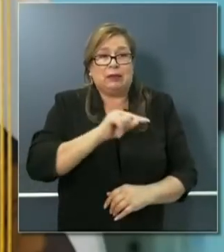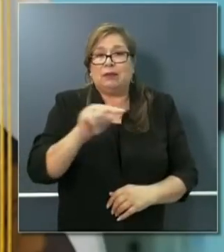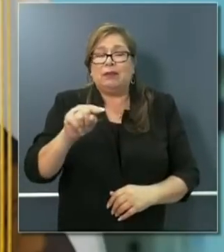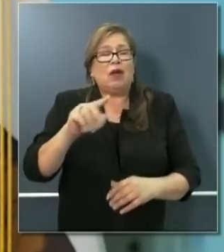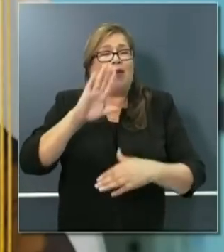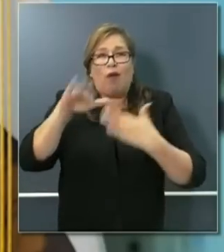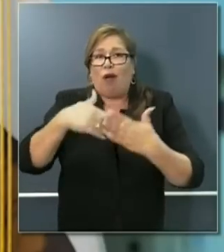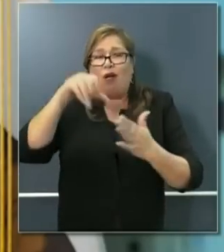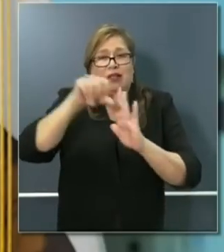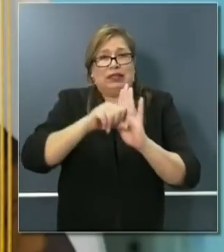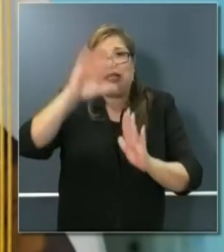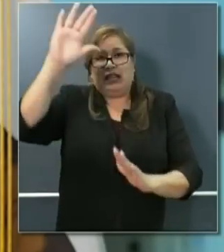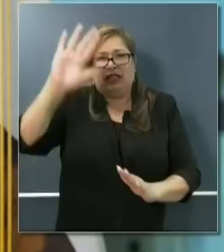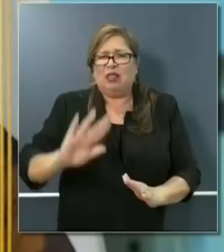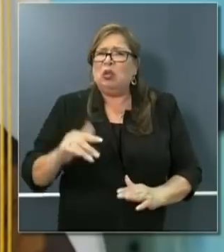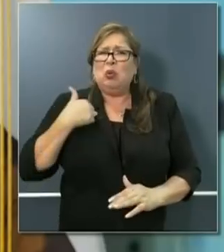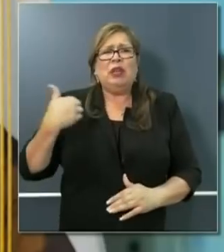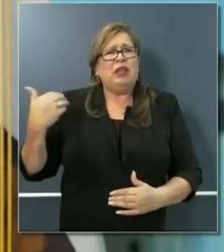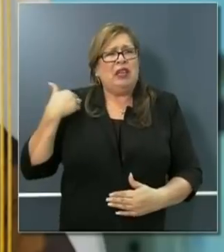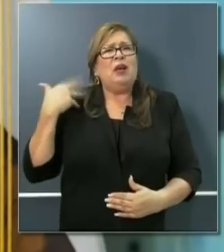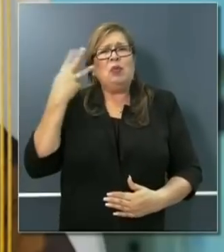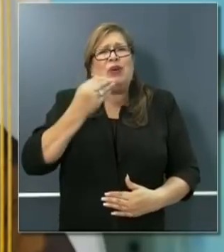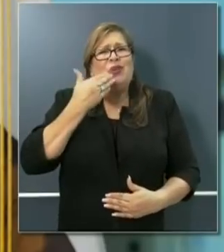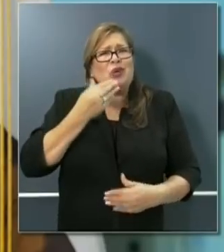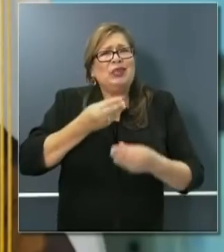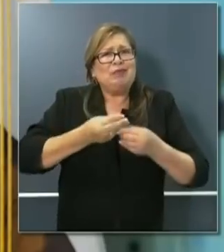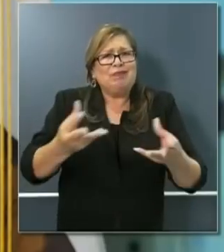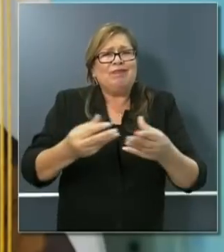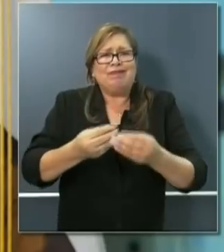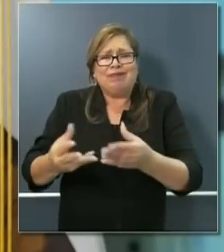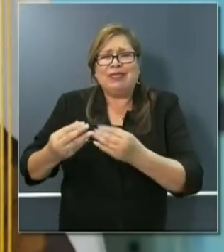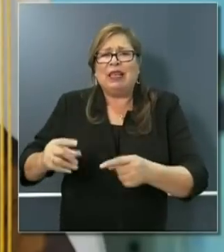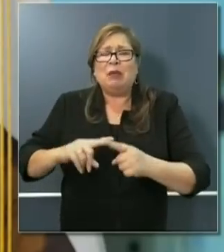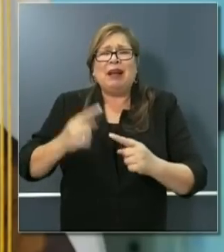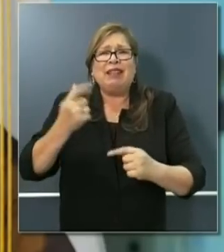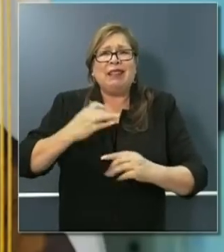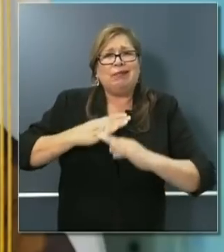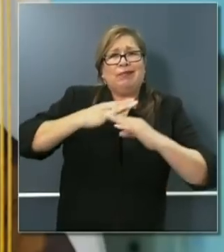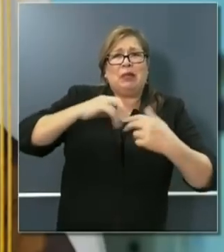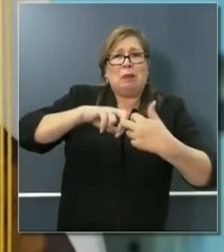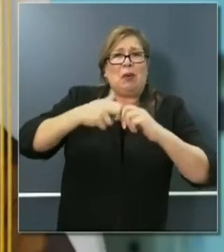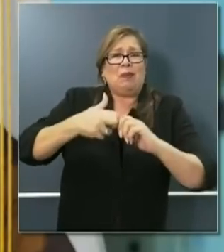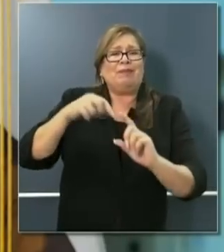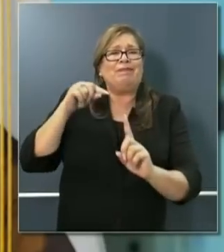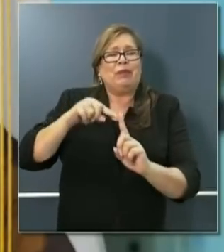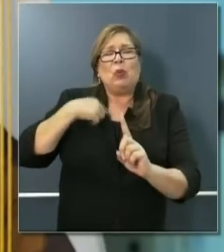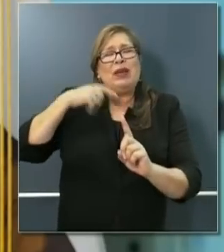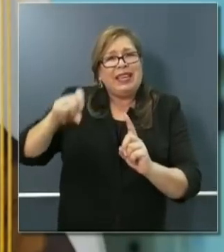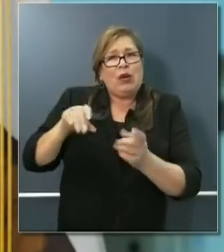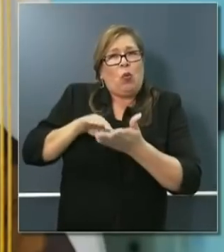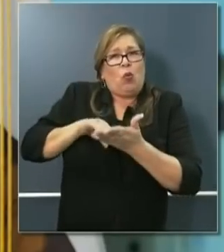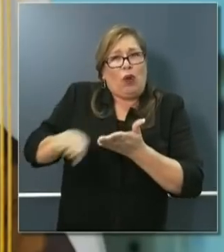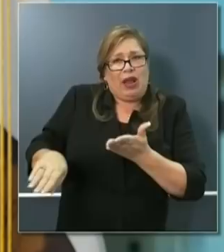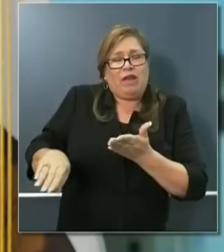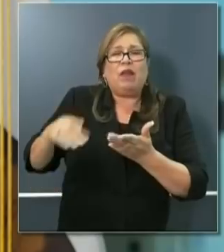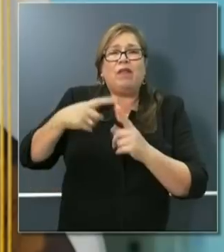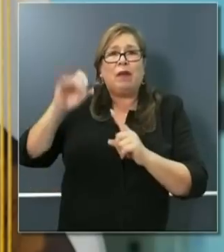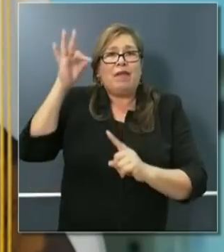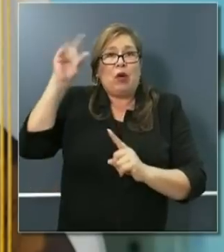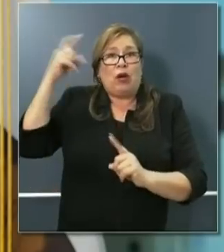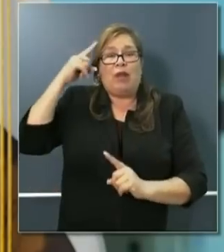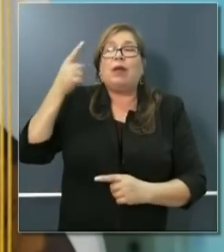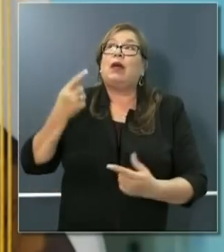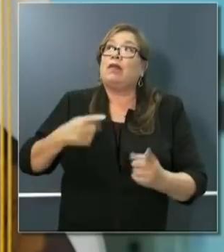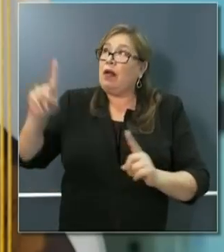the state. We've made great progress but it's been inhibited by the lack of access to this waiver. We finally got that waiver